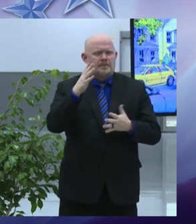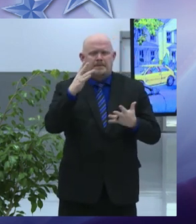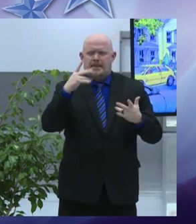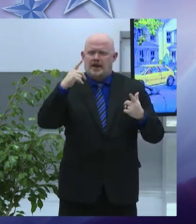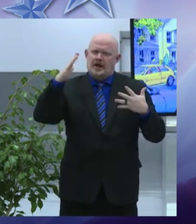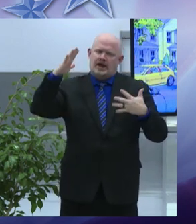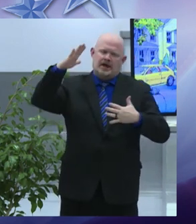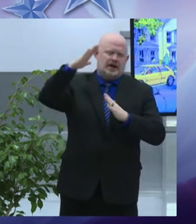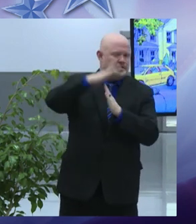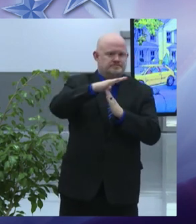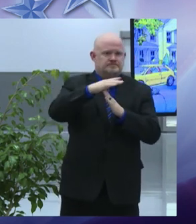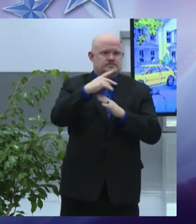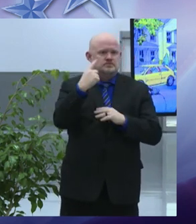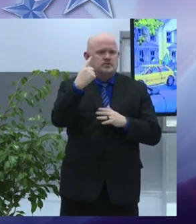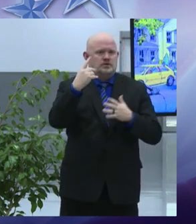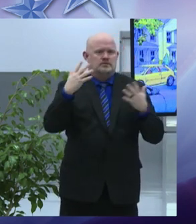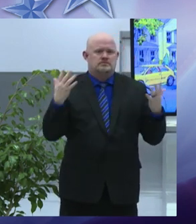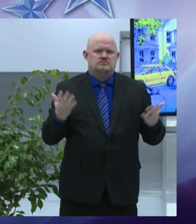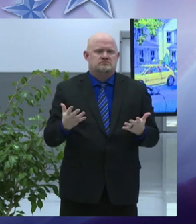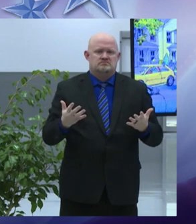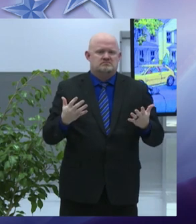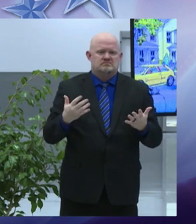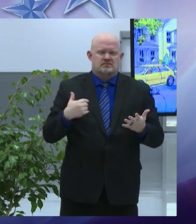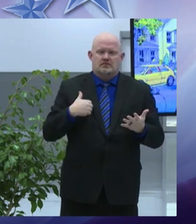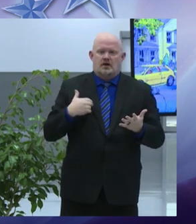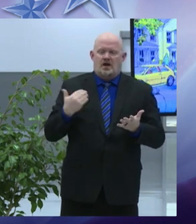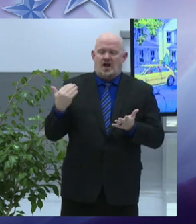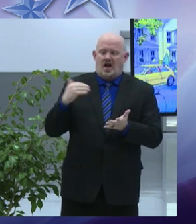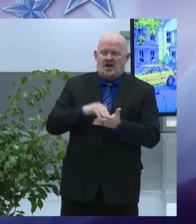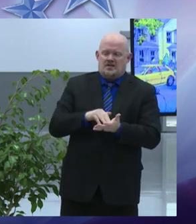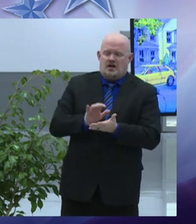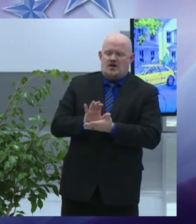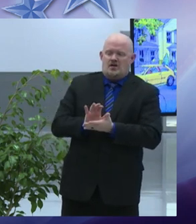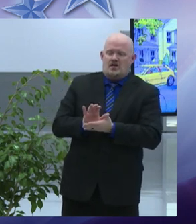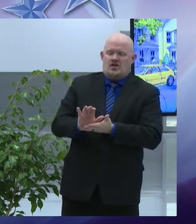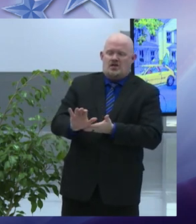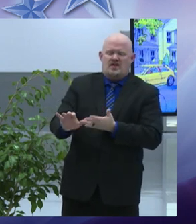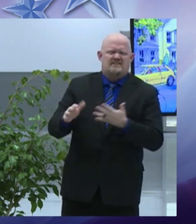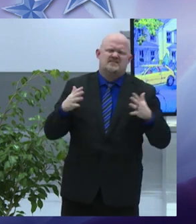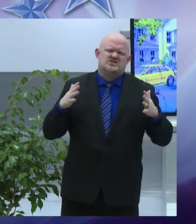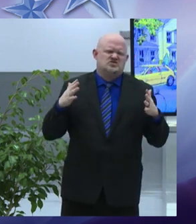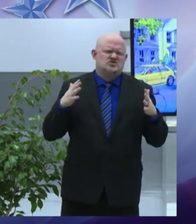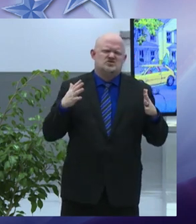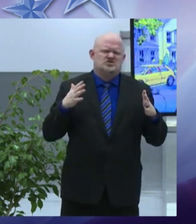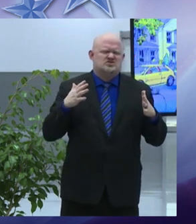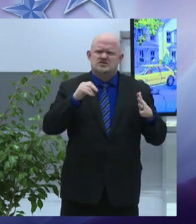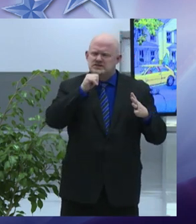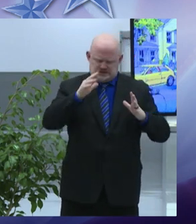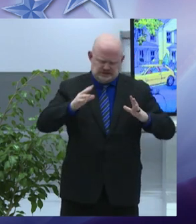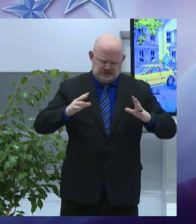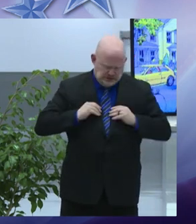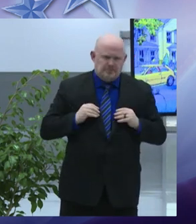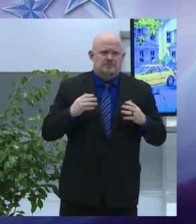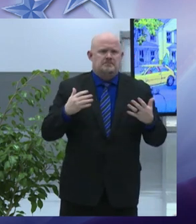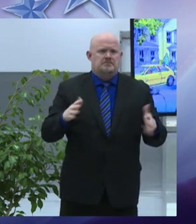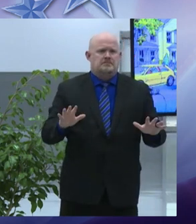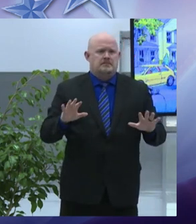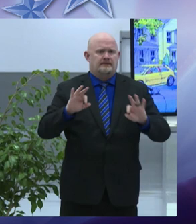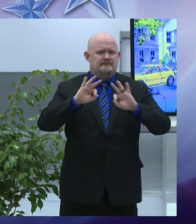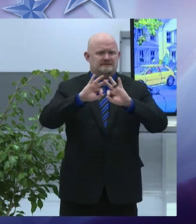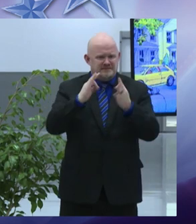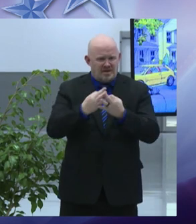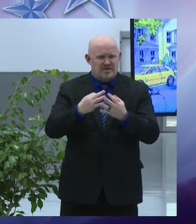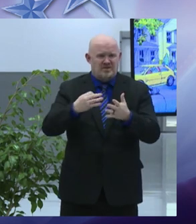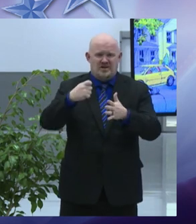is central to this transformation i will not accept an approach that triggers gentrification or forces families to leave a neighborhood they